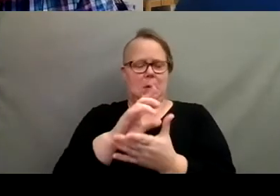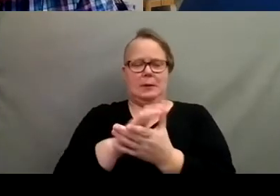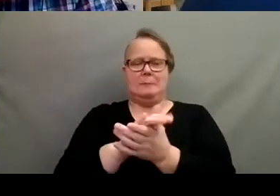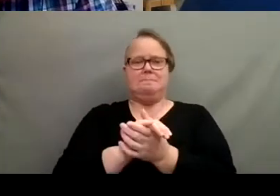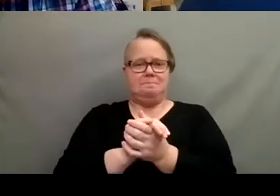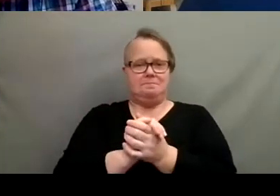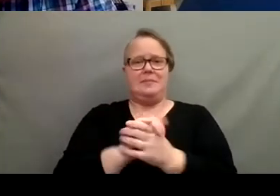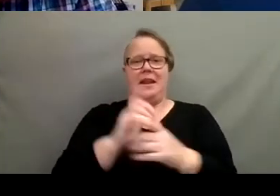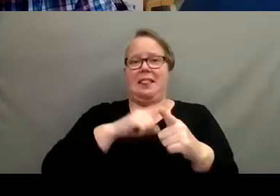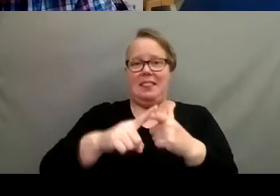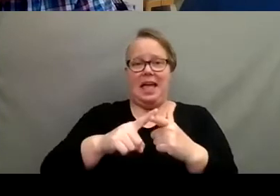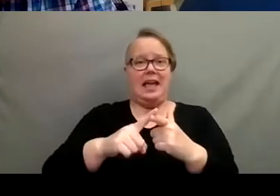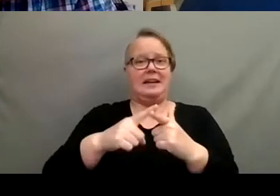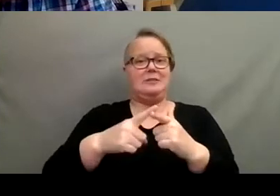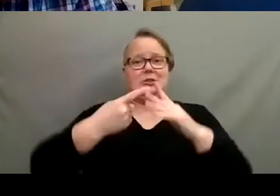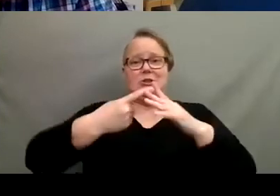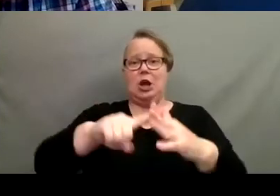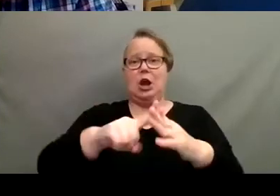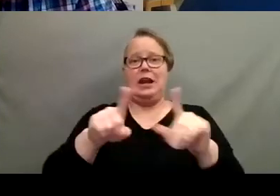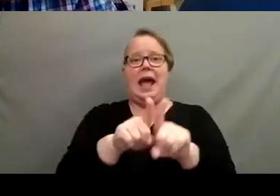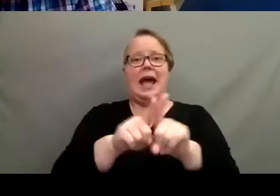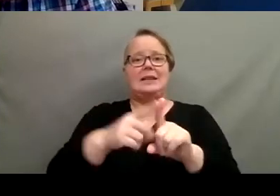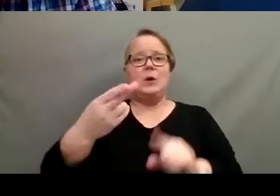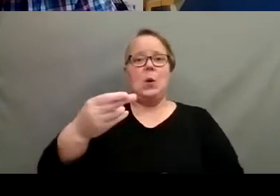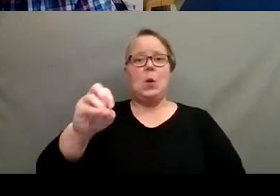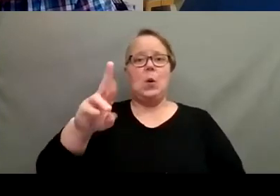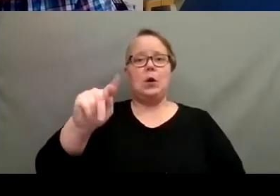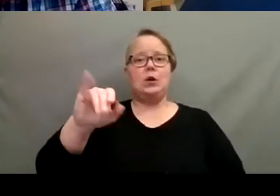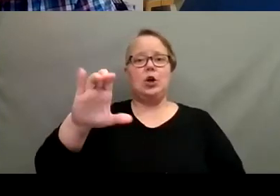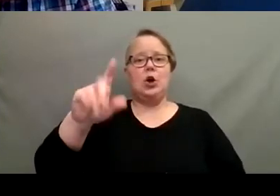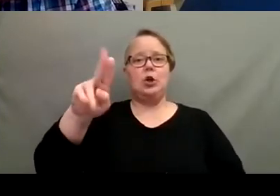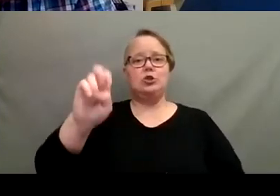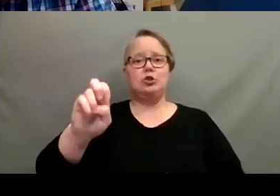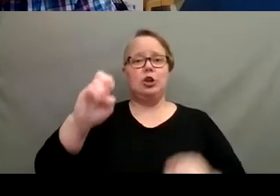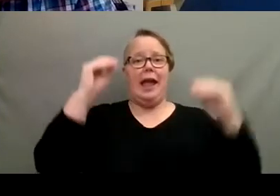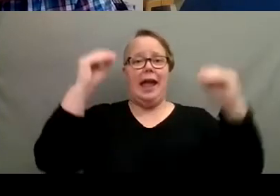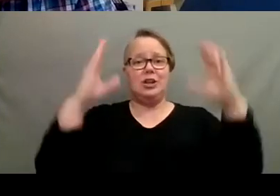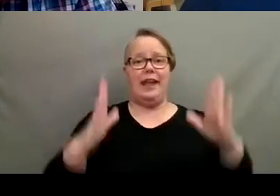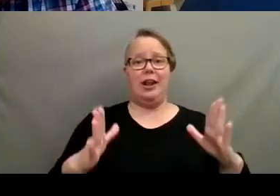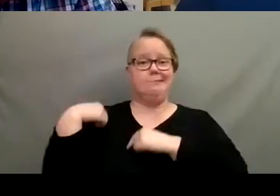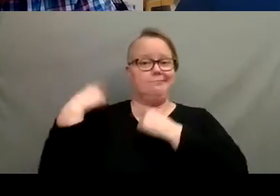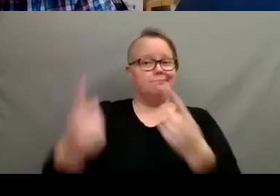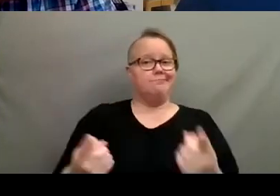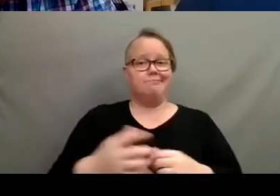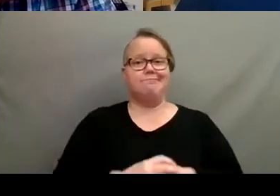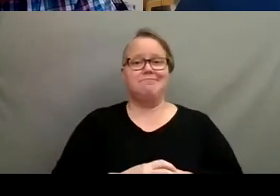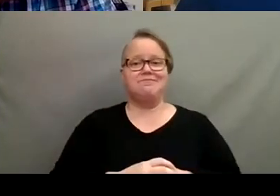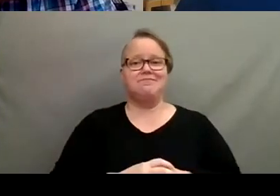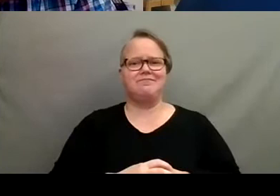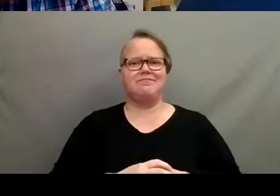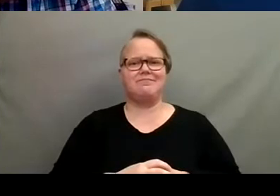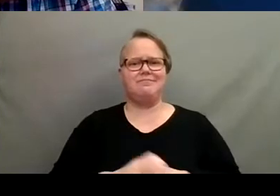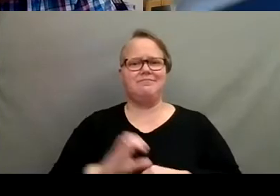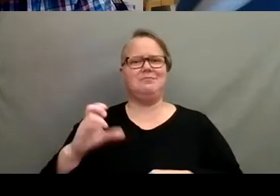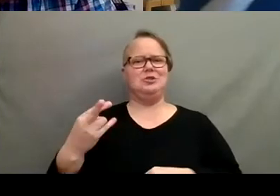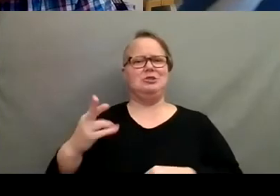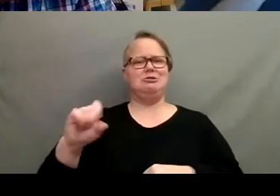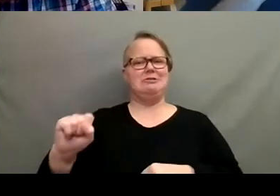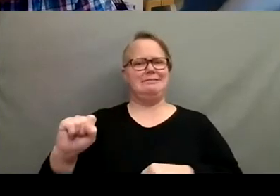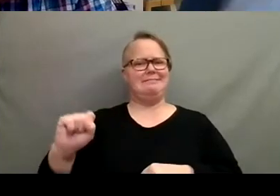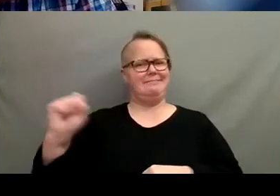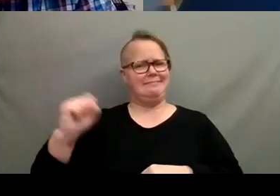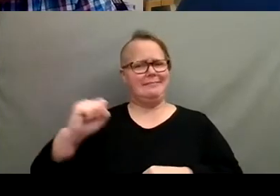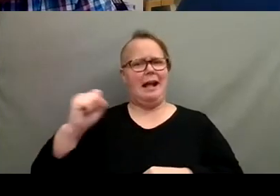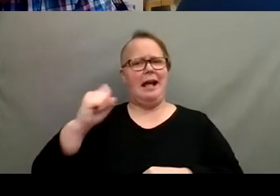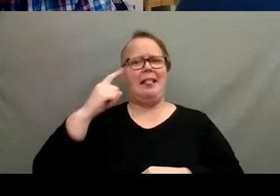yeah. And then started right out as a horticulture educator and never looked back, loved it ever since. Yeah. I do think that in